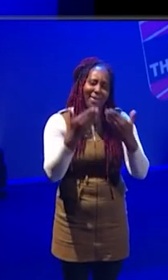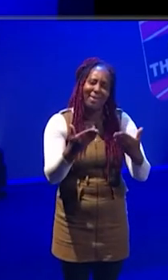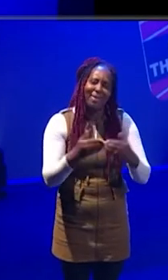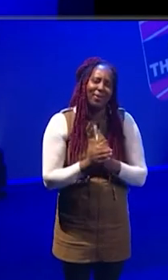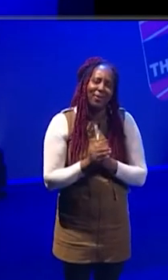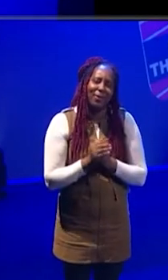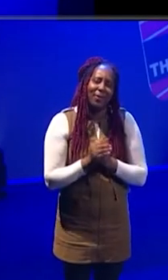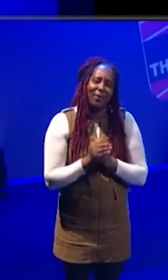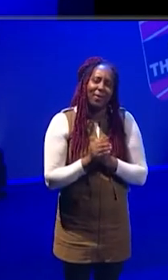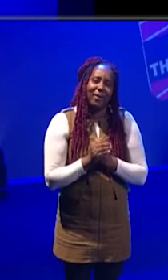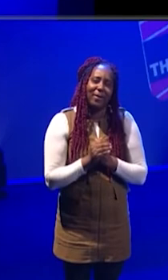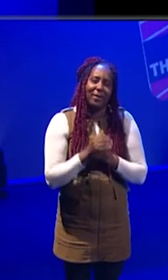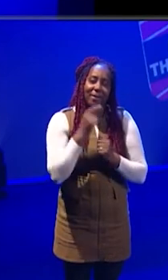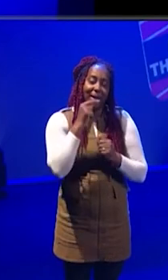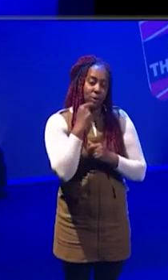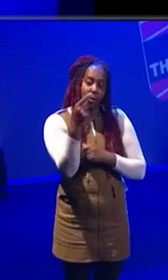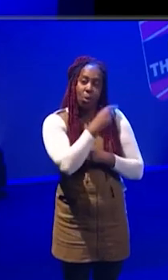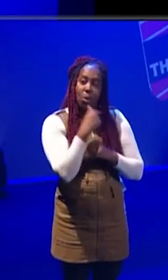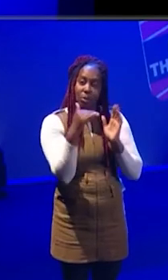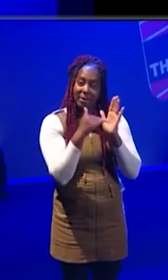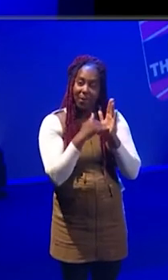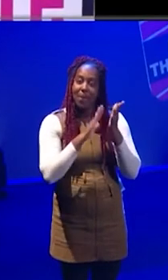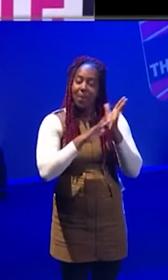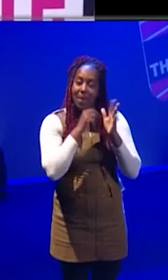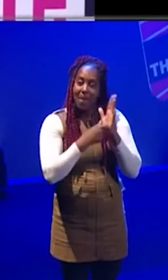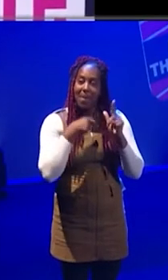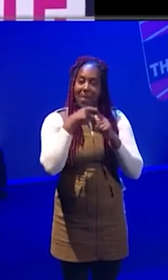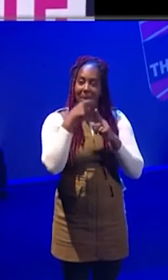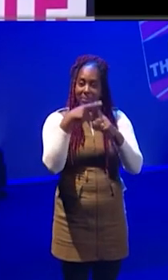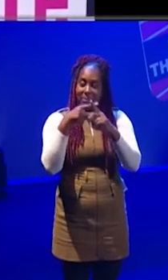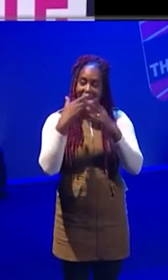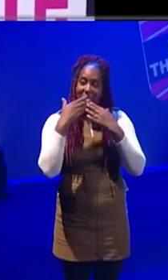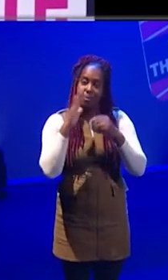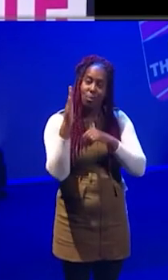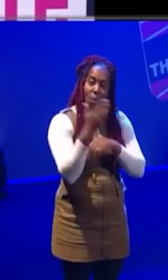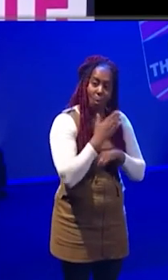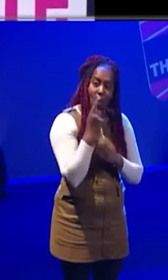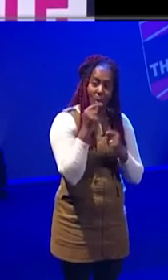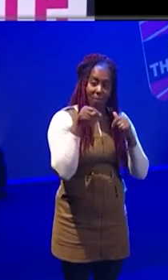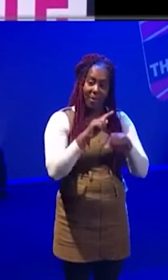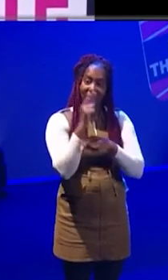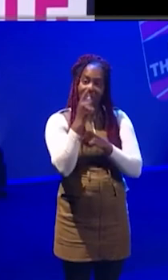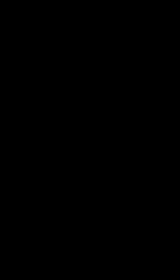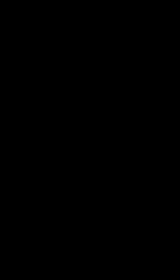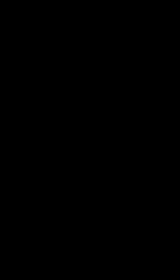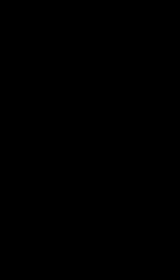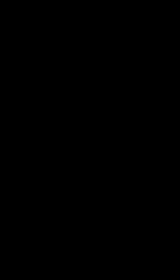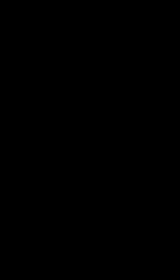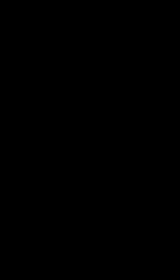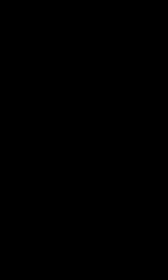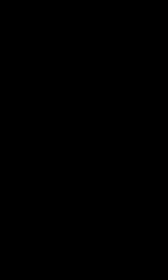Javier, Prema and Mark for joining us. And thank you, everyone, for joining our first panel talk here at the Limbering.